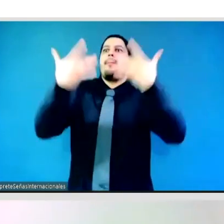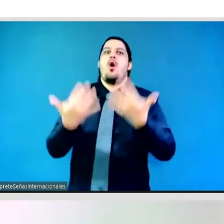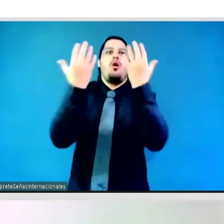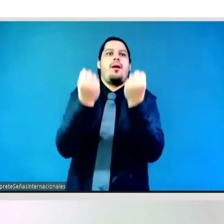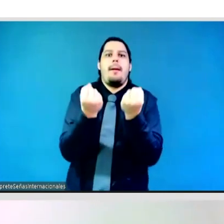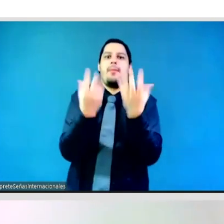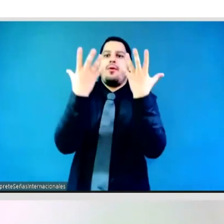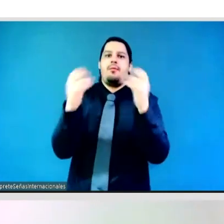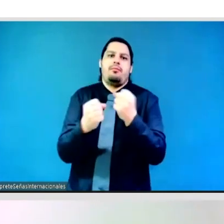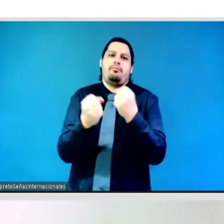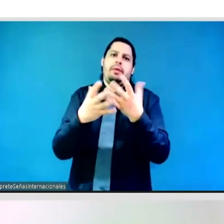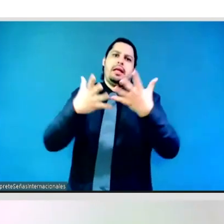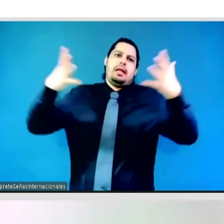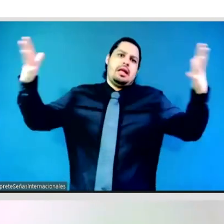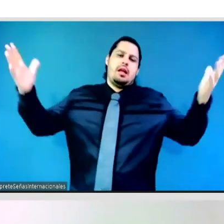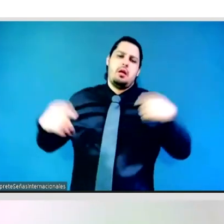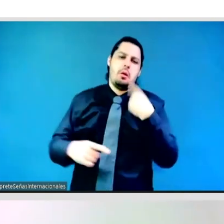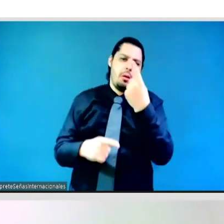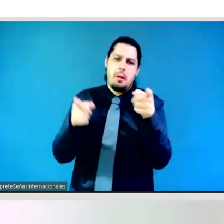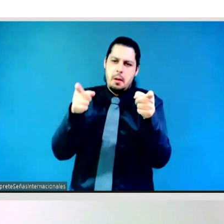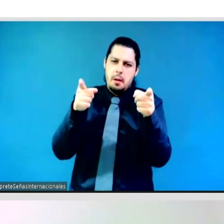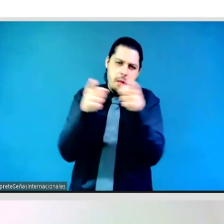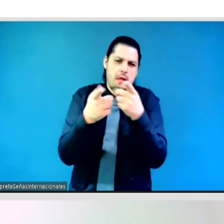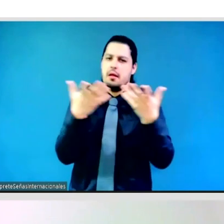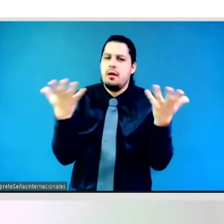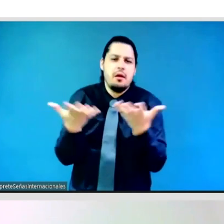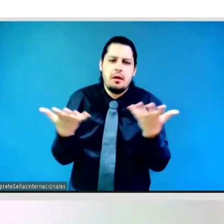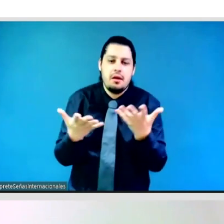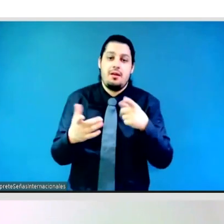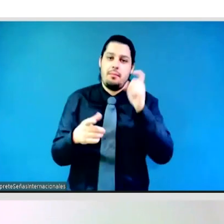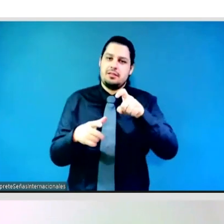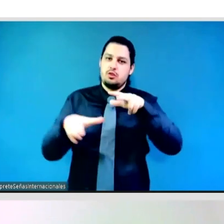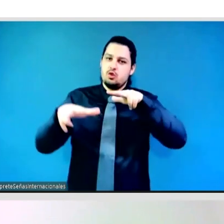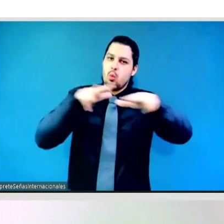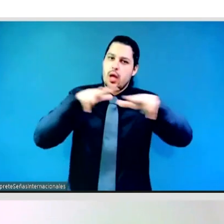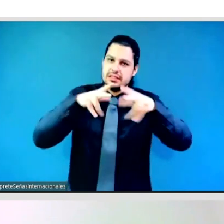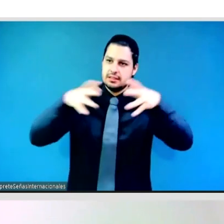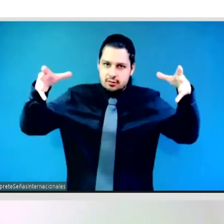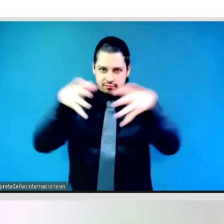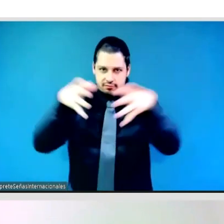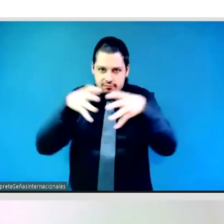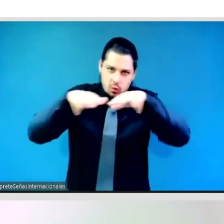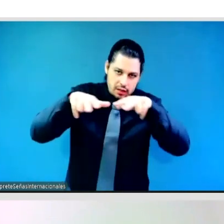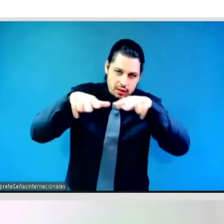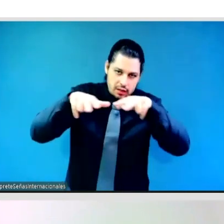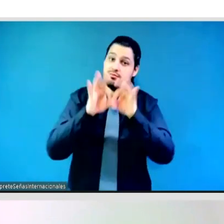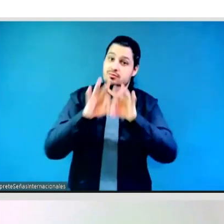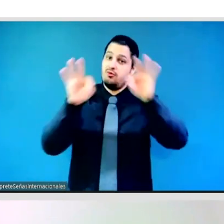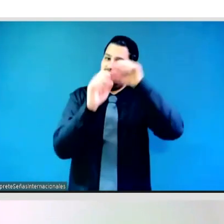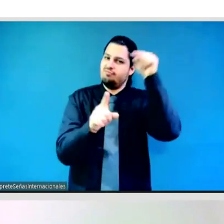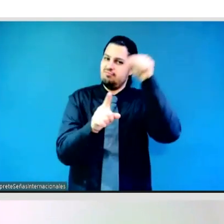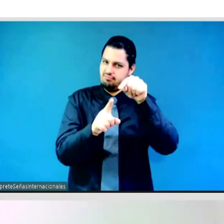conducting to conducting communicate intersection of feminist analysis, which includes analysis of data in